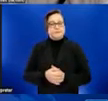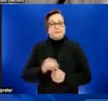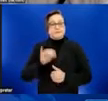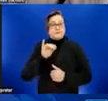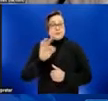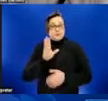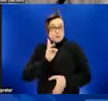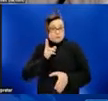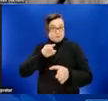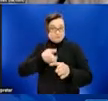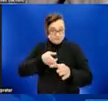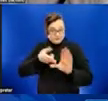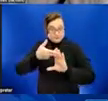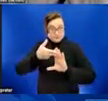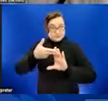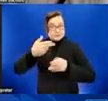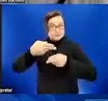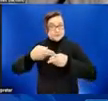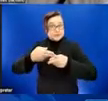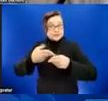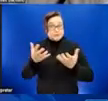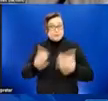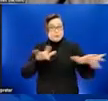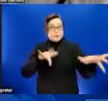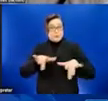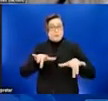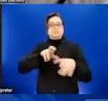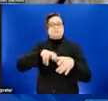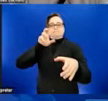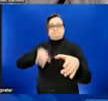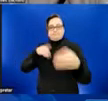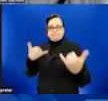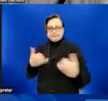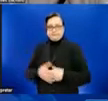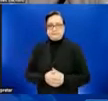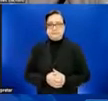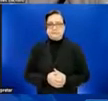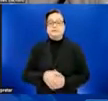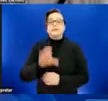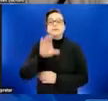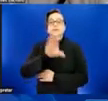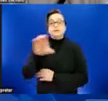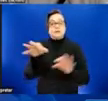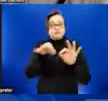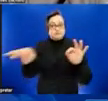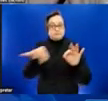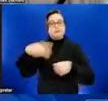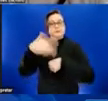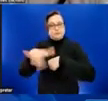to be recorded, please exit at this time. Closed captions are available for this webinar.